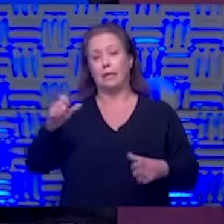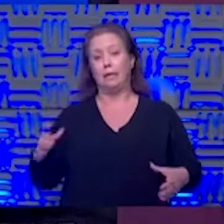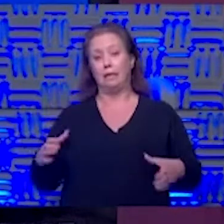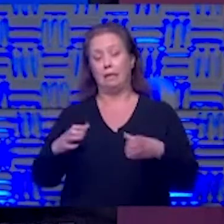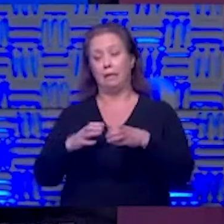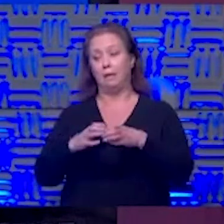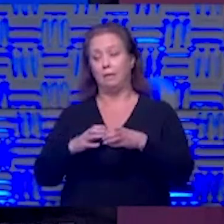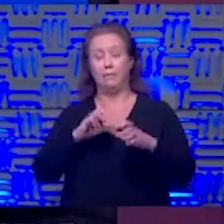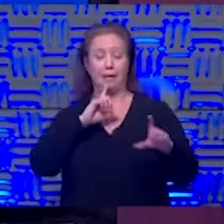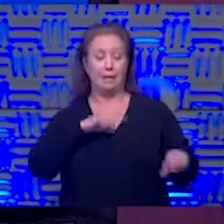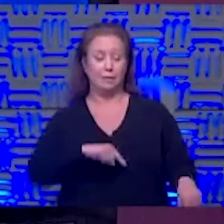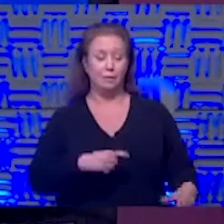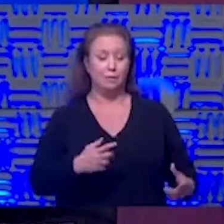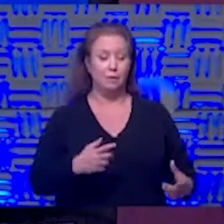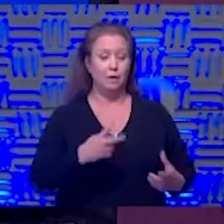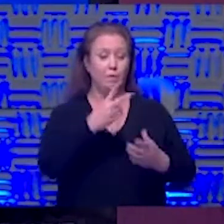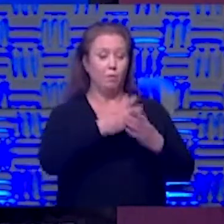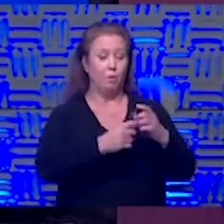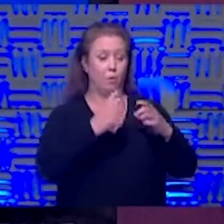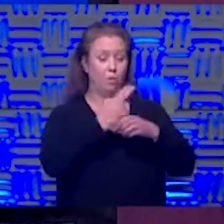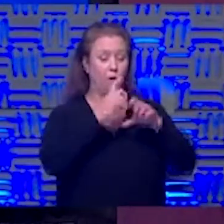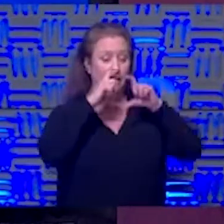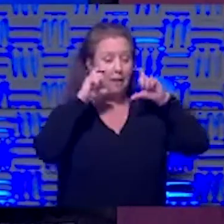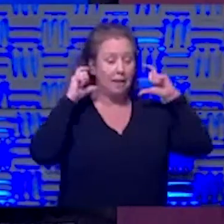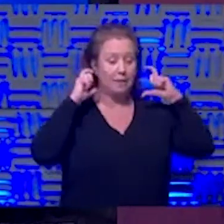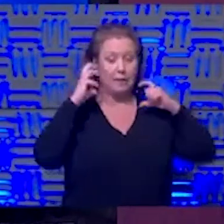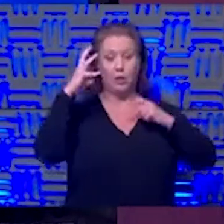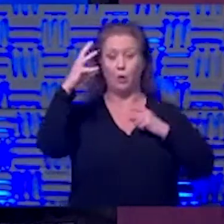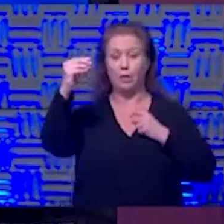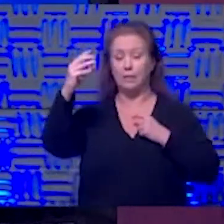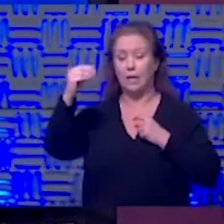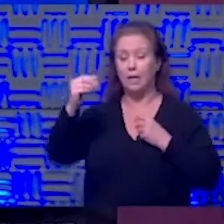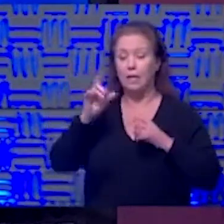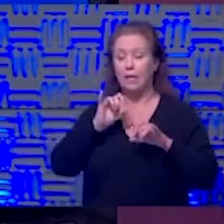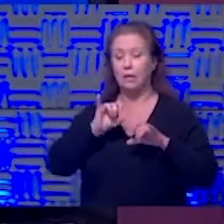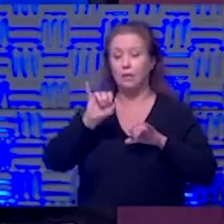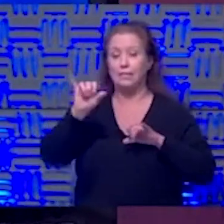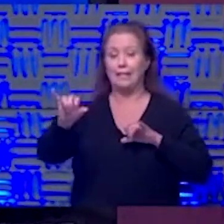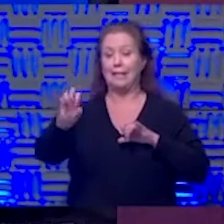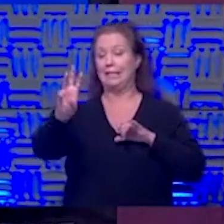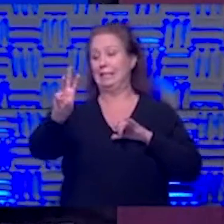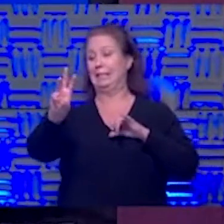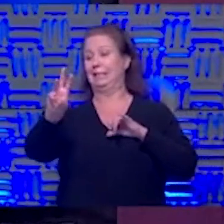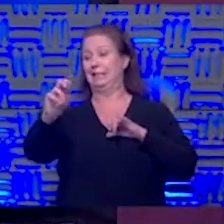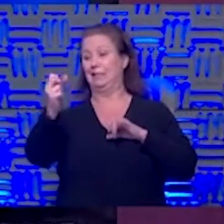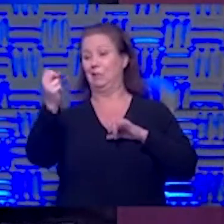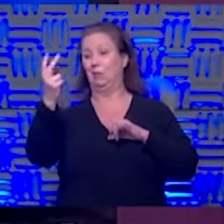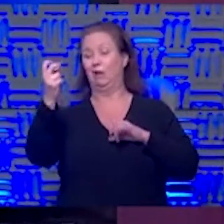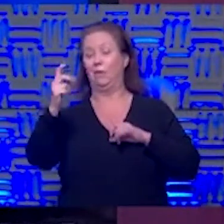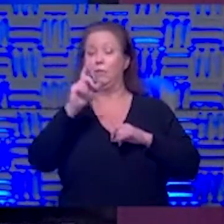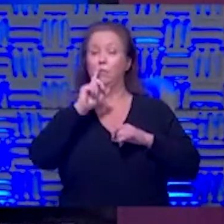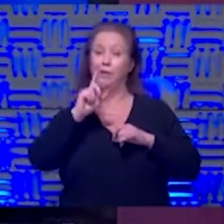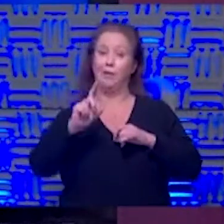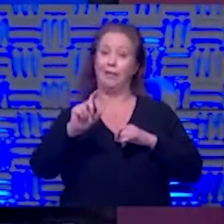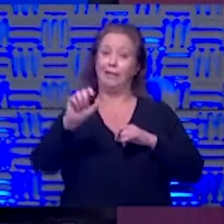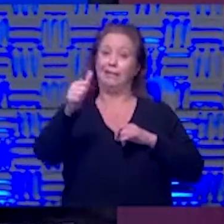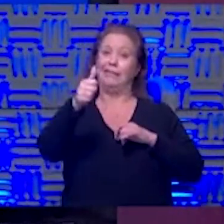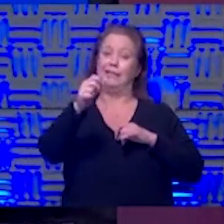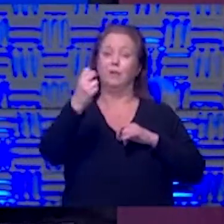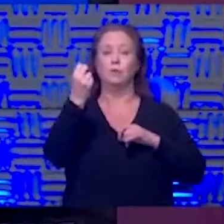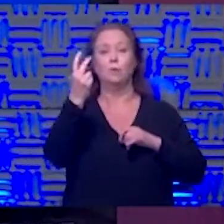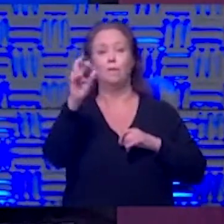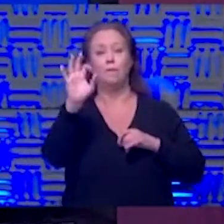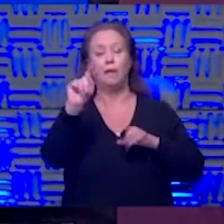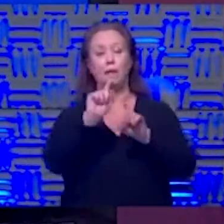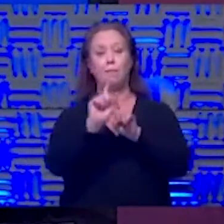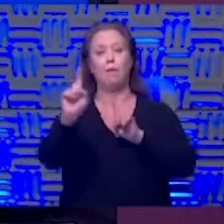and my answer you know if both are wearing masks and you're outside and you stay 6 12 or really in this case even a little bit you know 10 or 12 feet